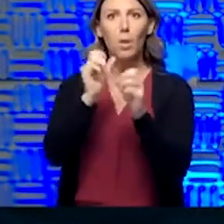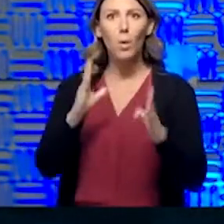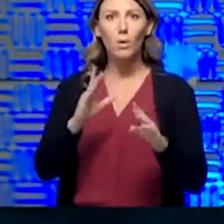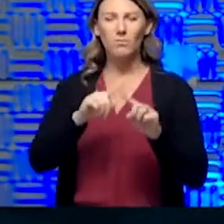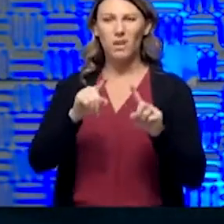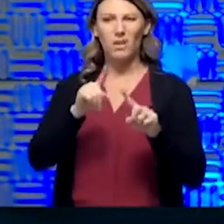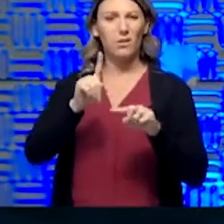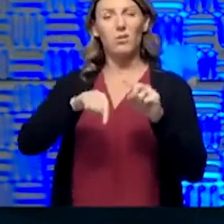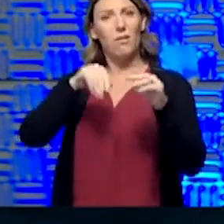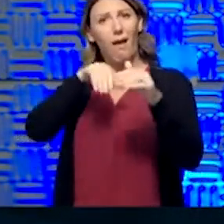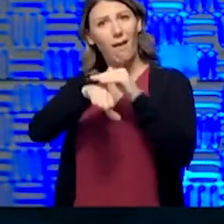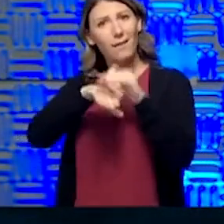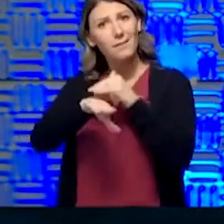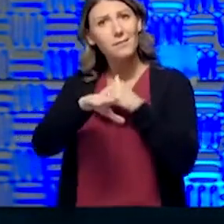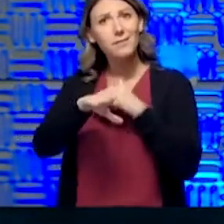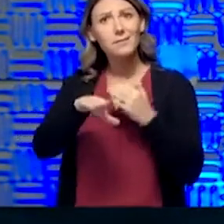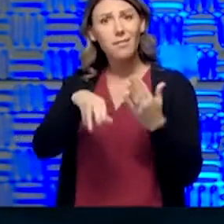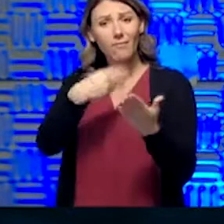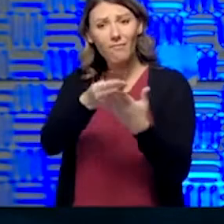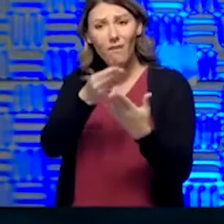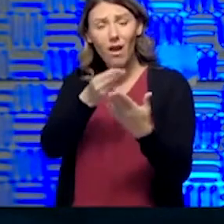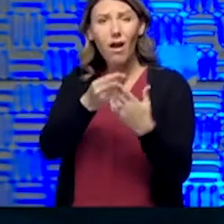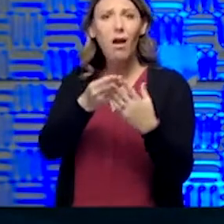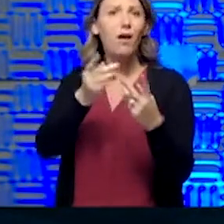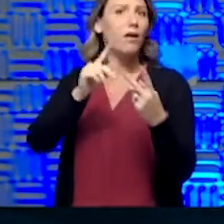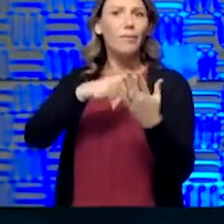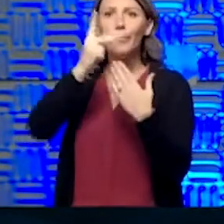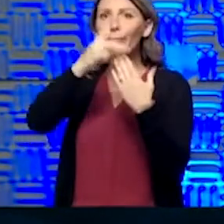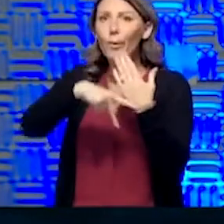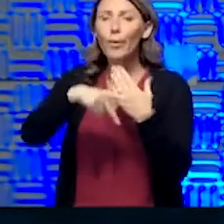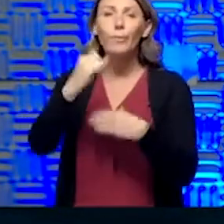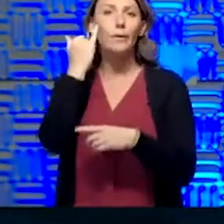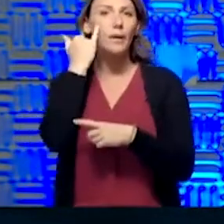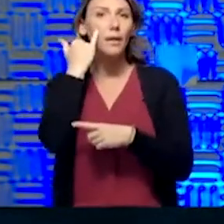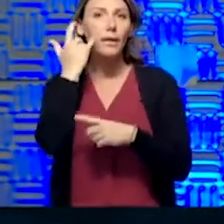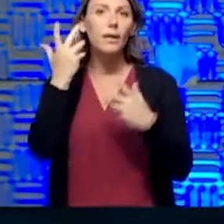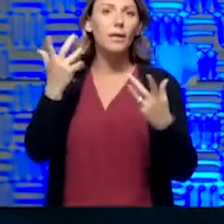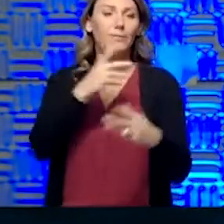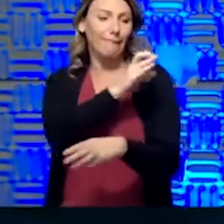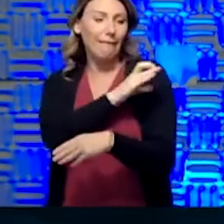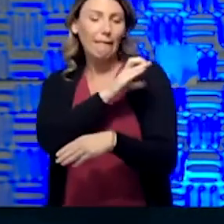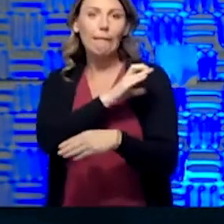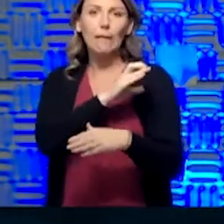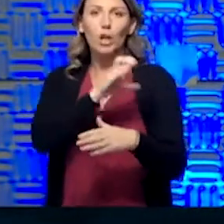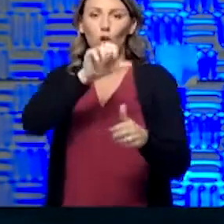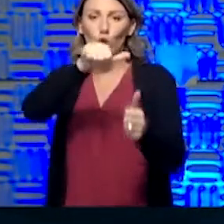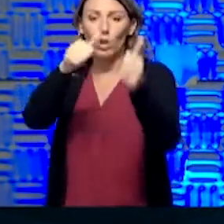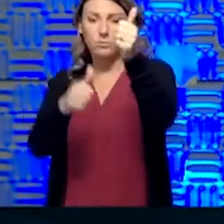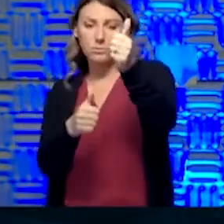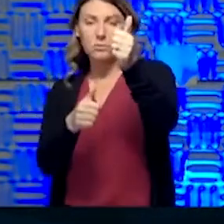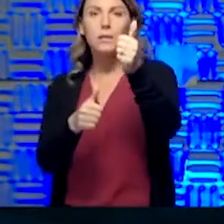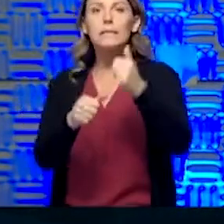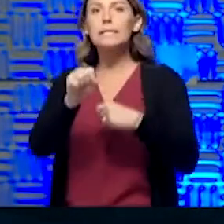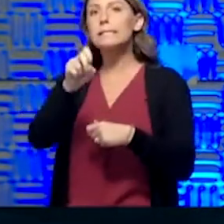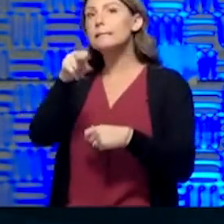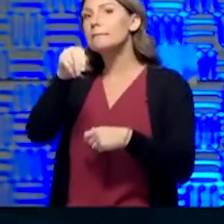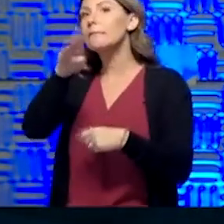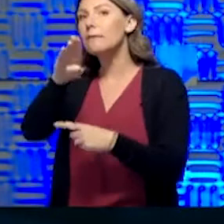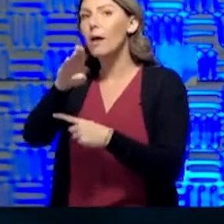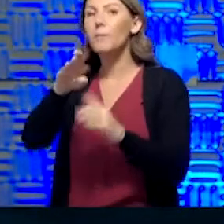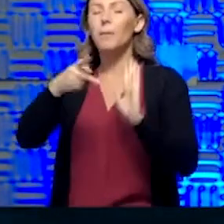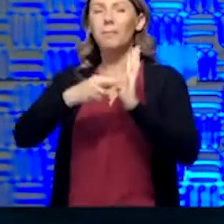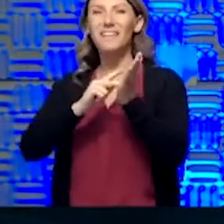access that fund, that program, if they were a political subdivision, meaning a county, city, or district